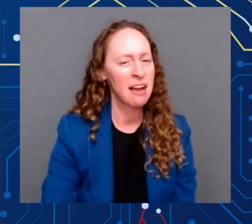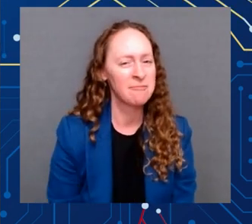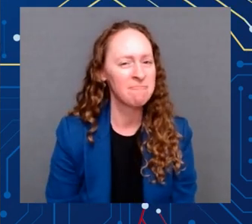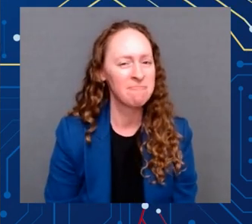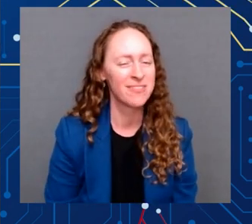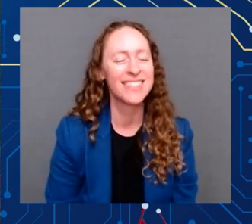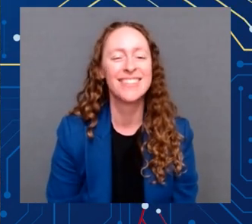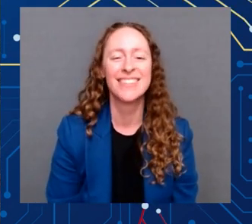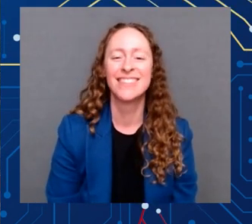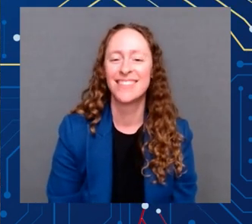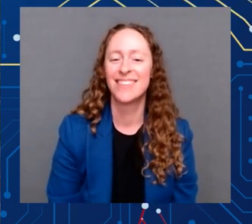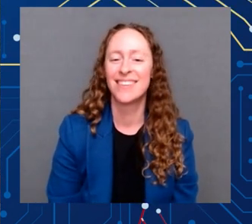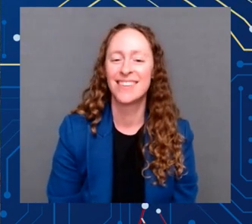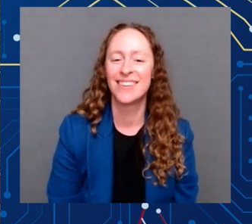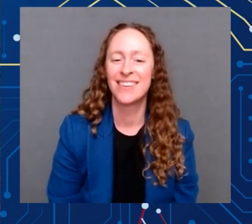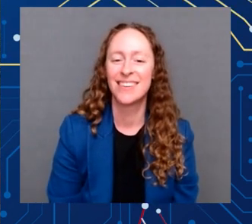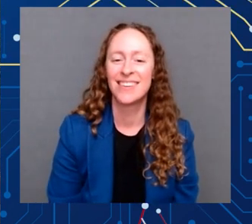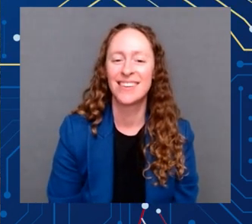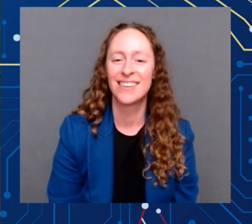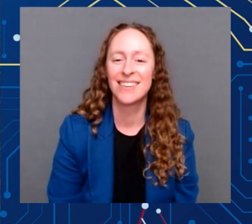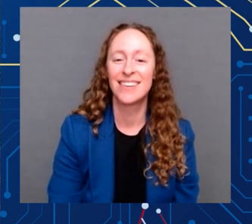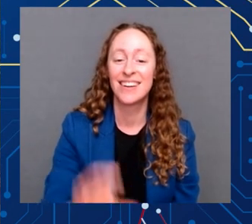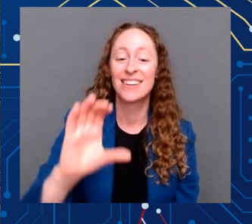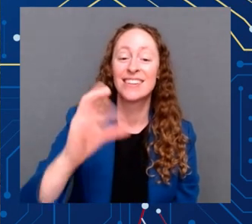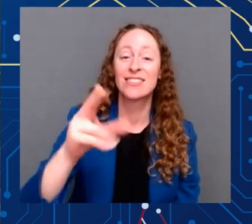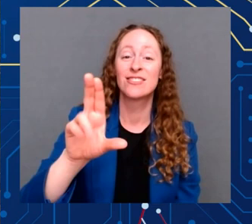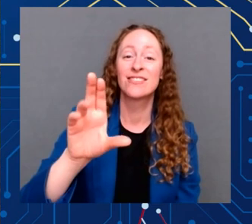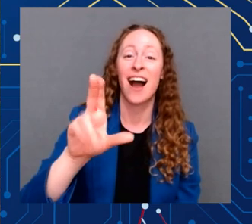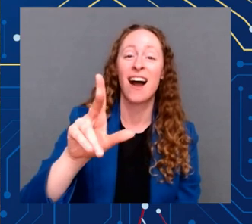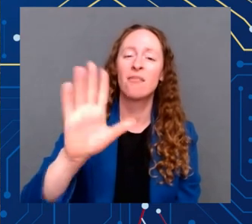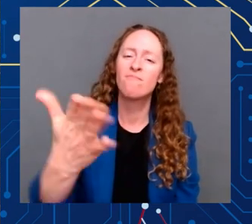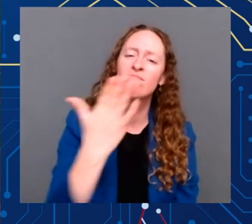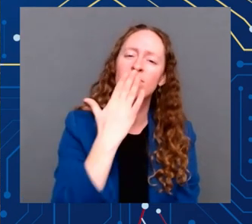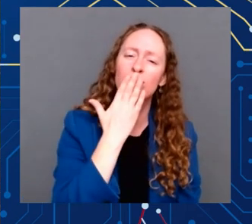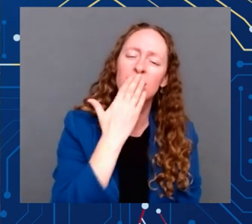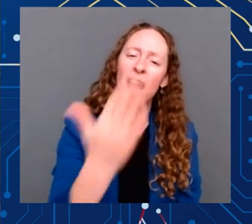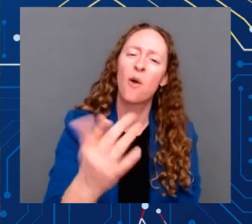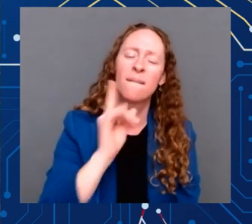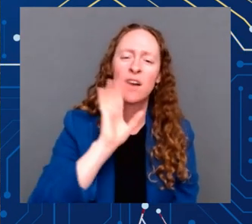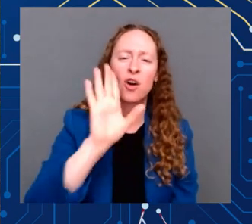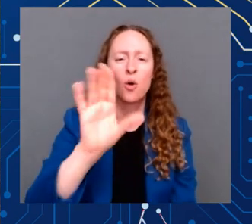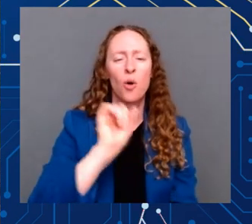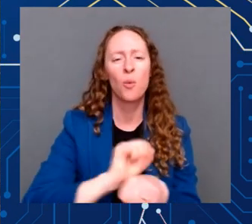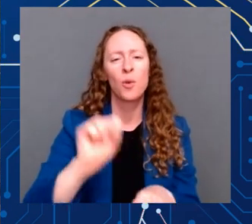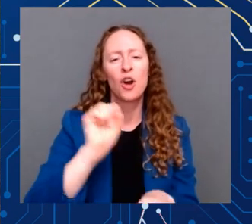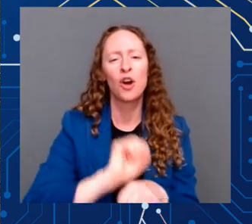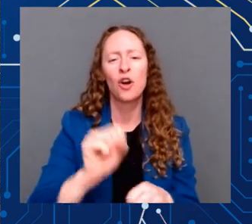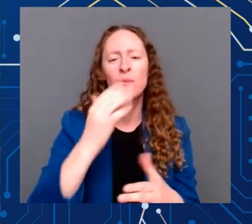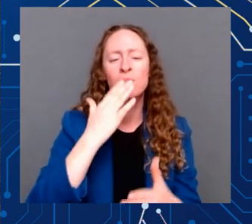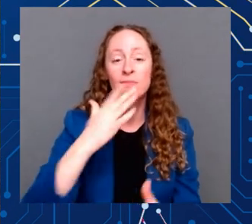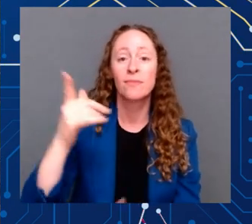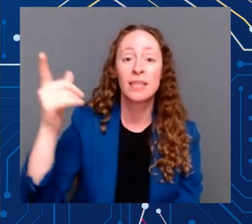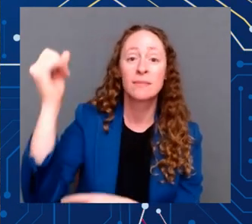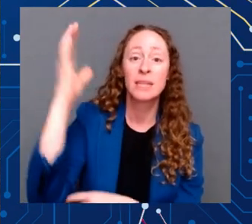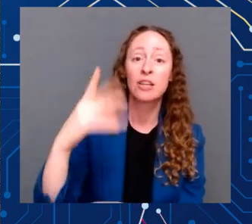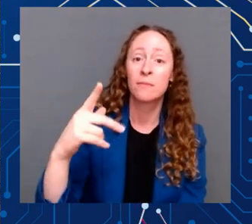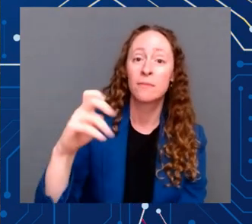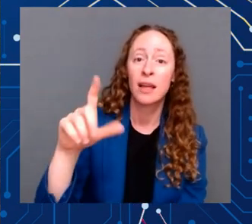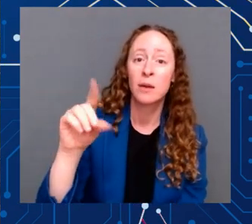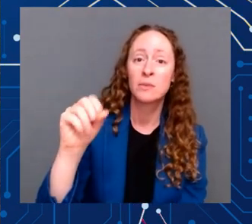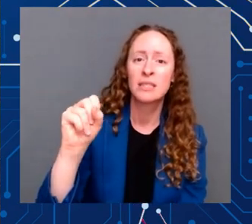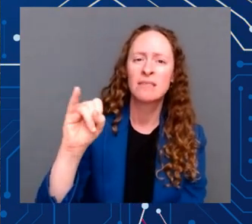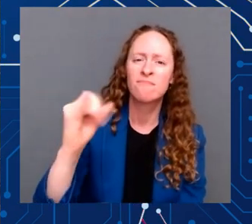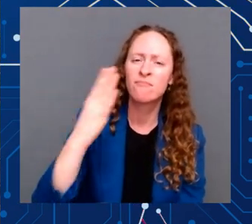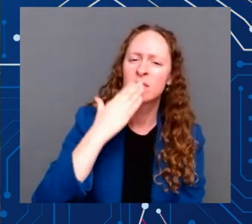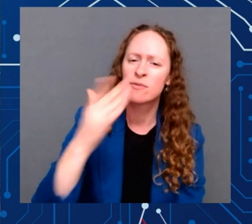have. And Speaker Pelosi, you always get it done. You always get it done. Come hell or high water,